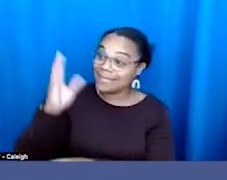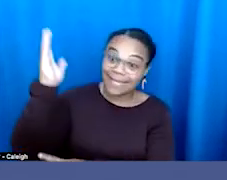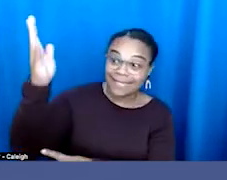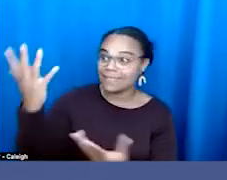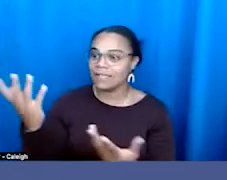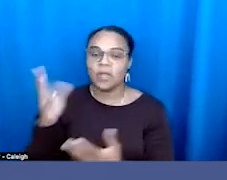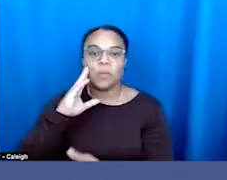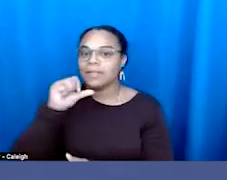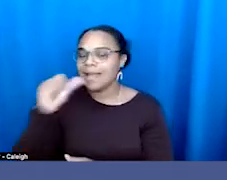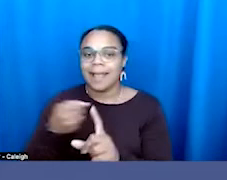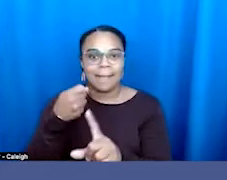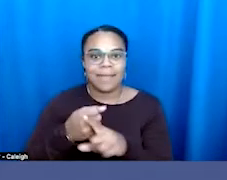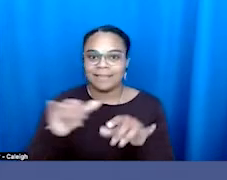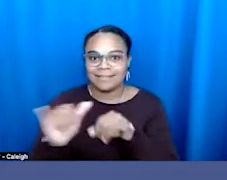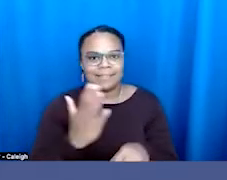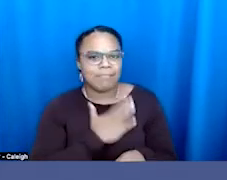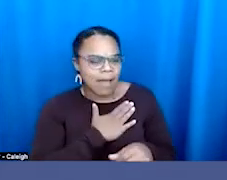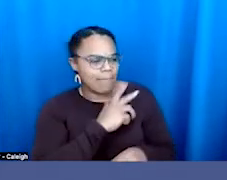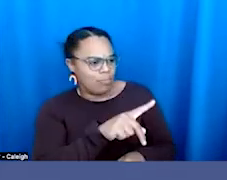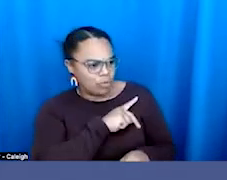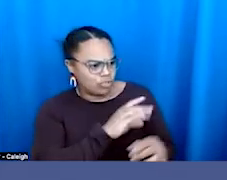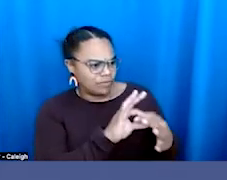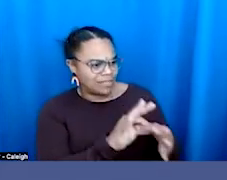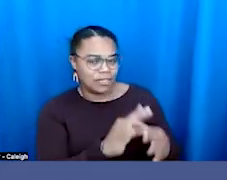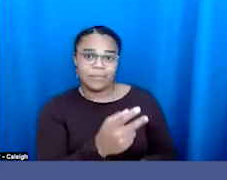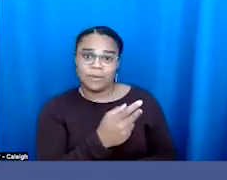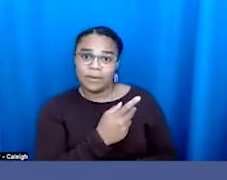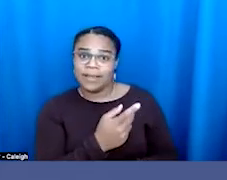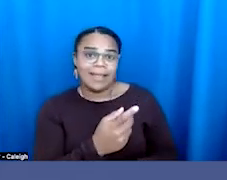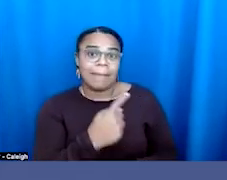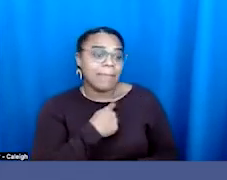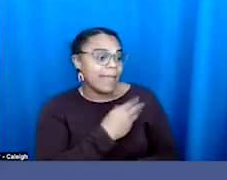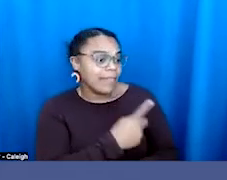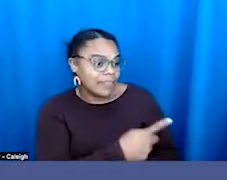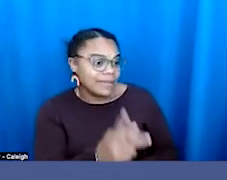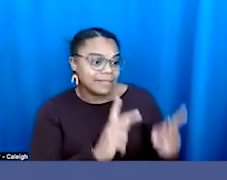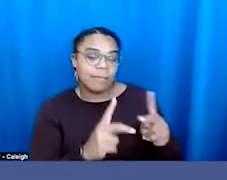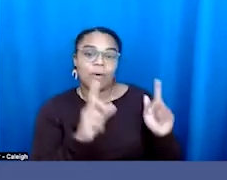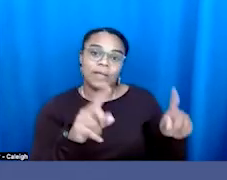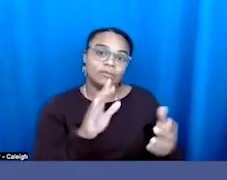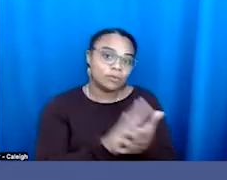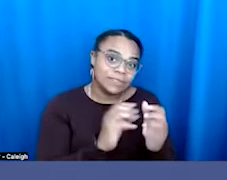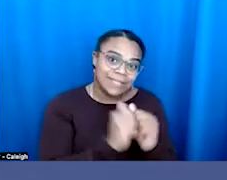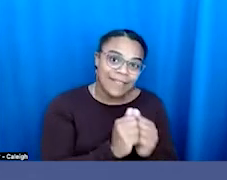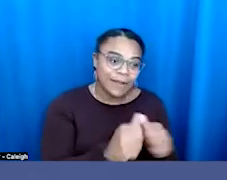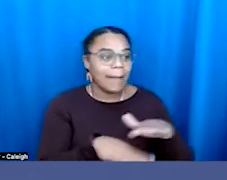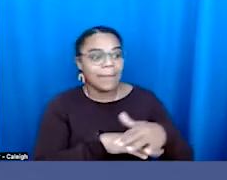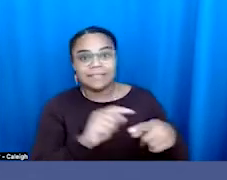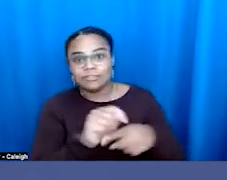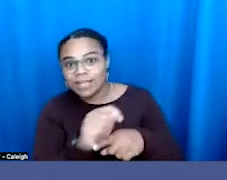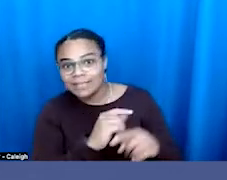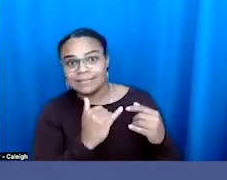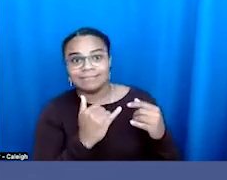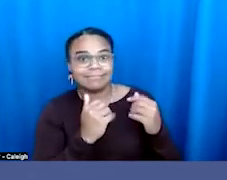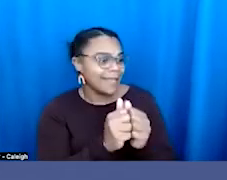personal relationships, we went to school together, we played basketball together, we went through basic training together, whatever it is, these ties that